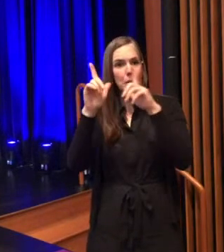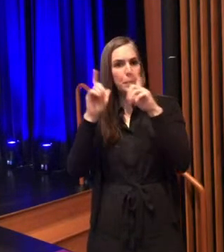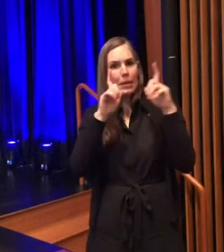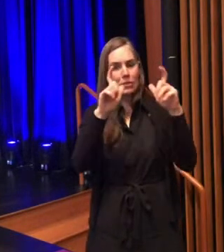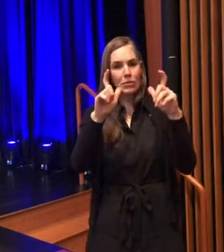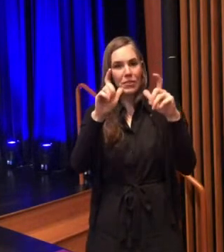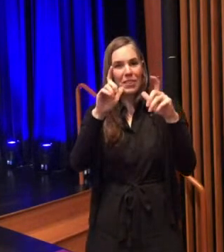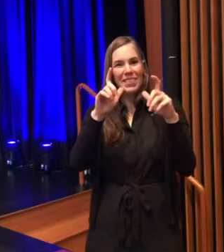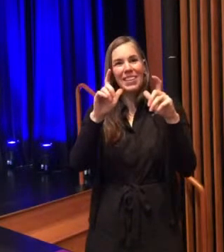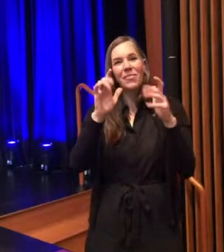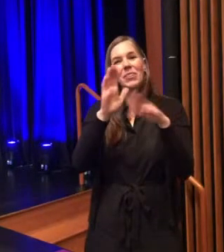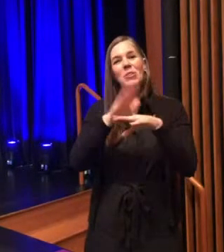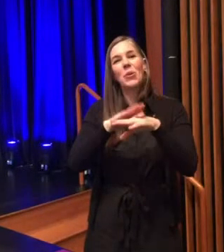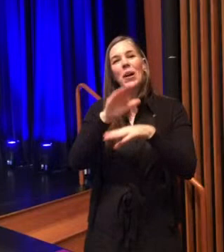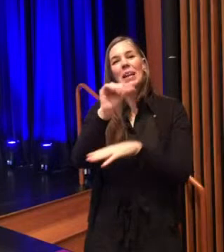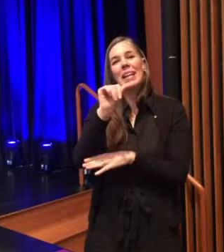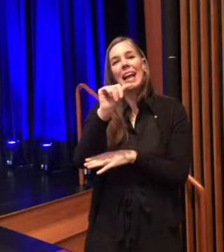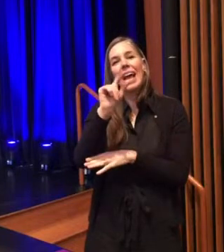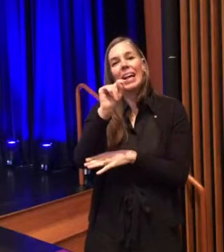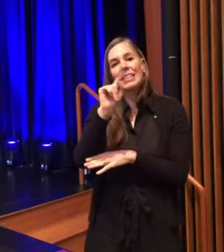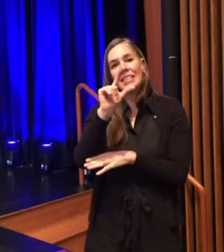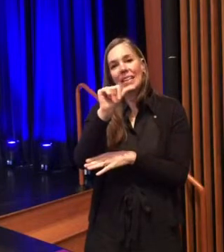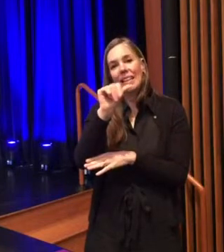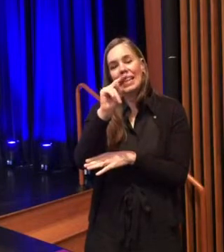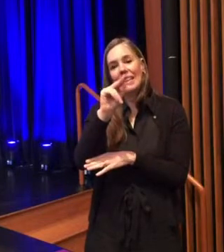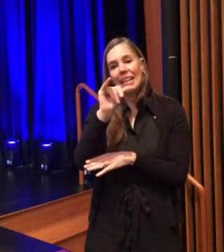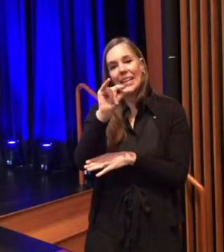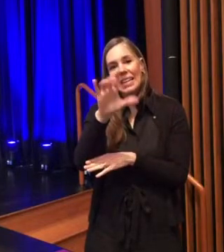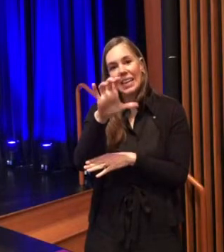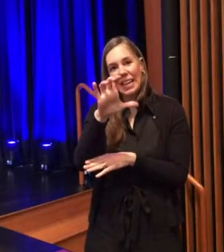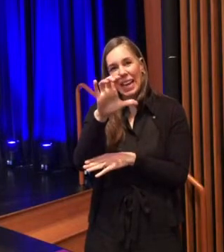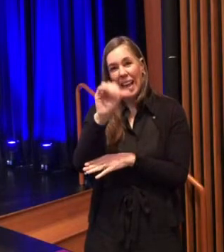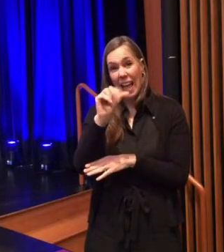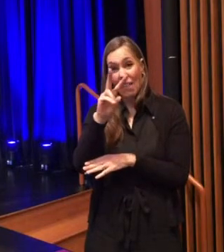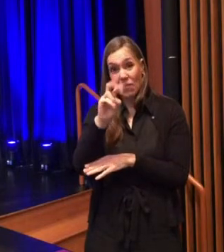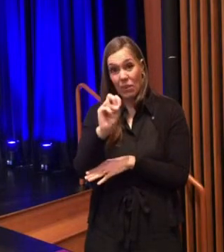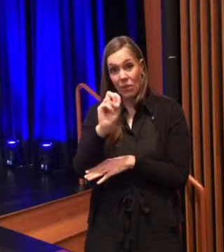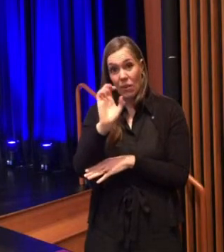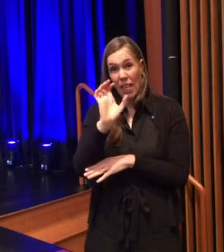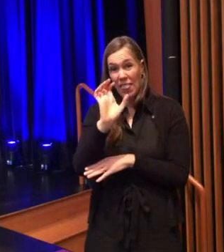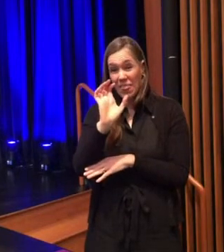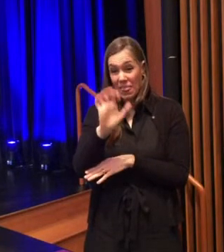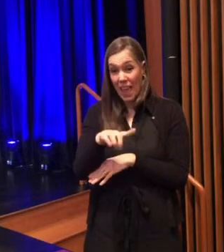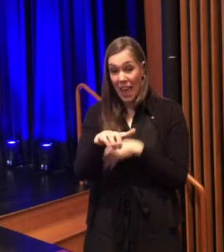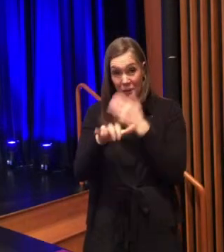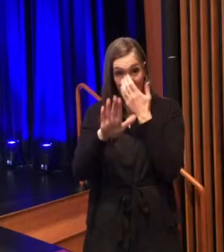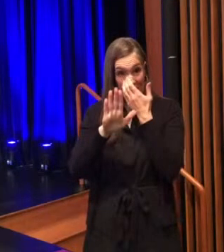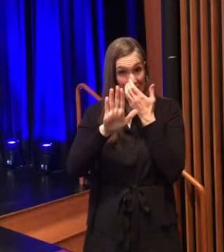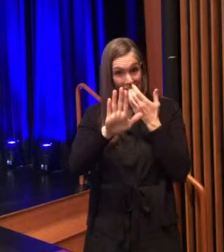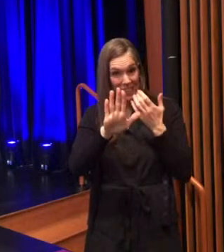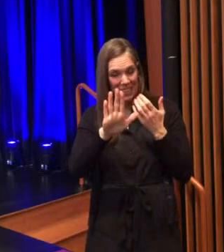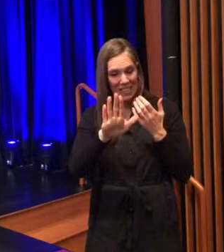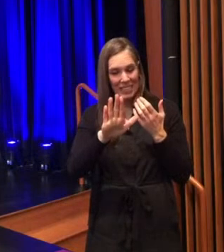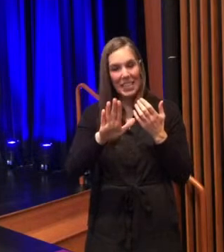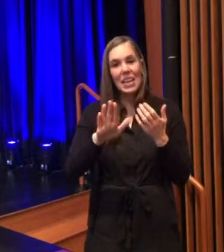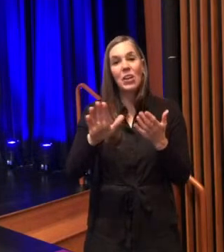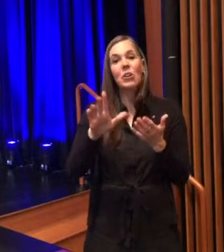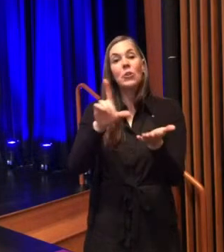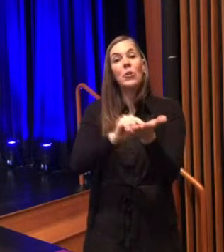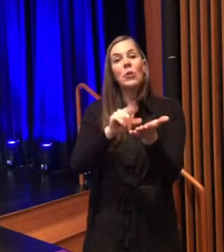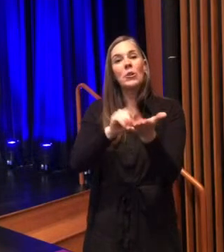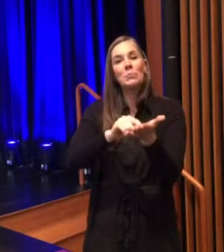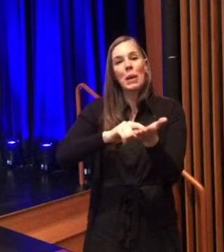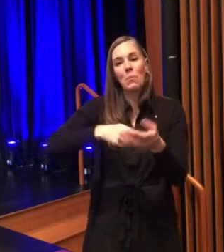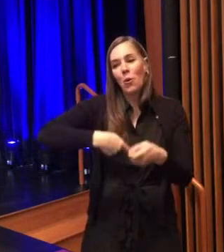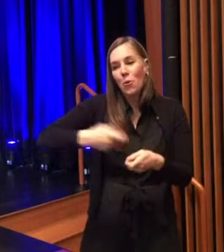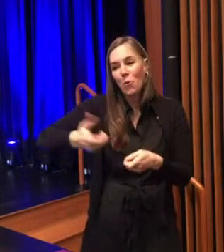got to know the city to know atlantic avenue but atlantic avenue was part of john's paper route when he was a boy and so helping this